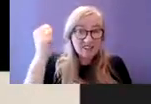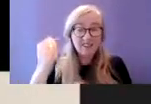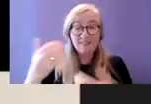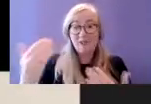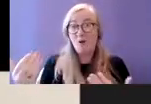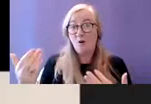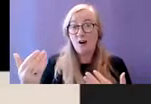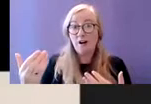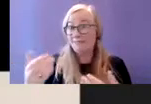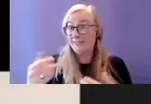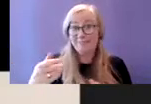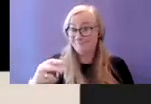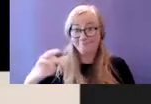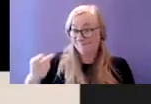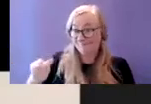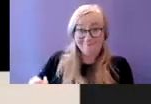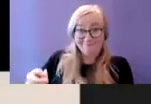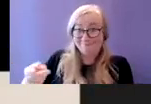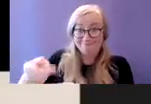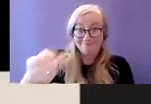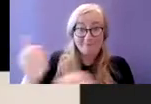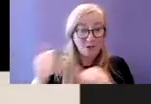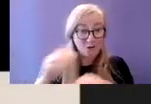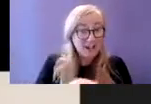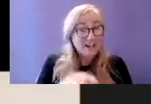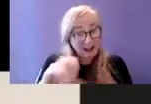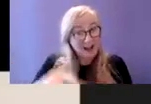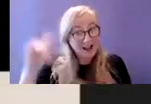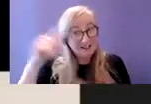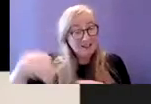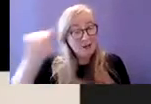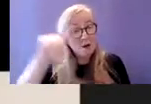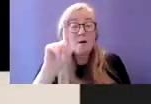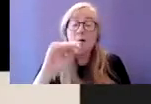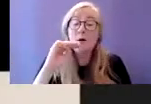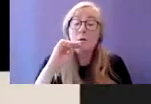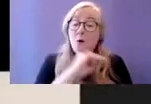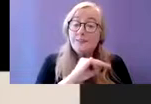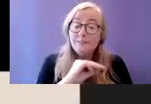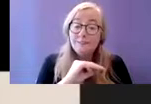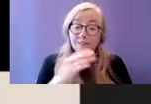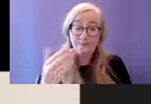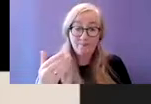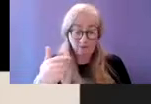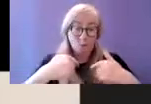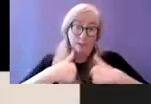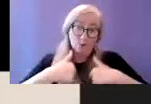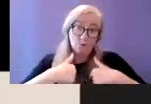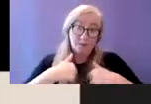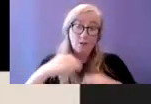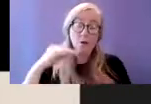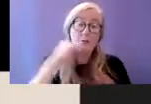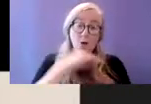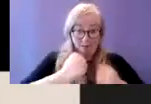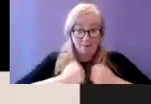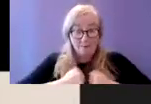what's important is that to me which is important in my own experience this is that